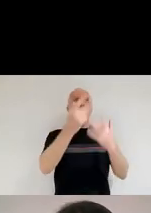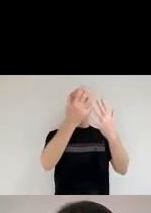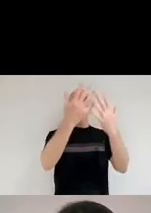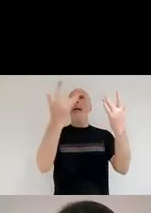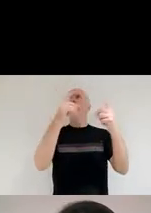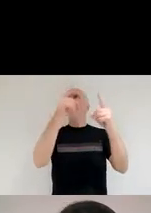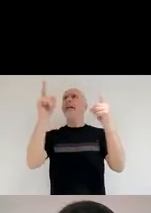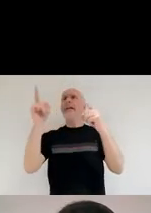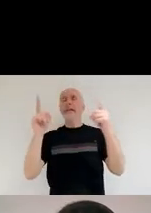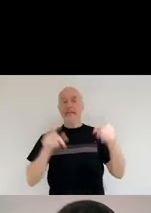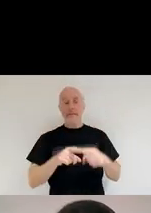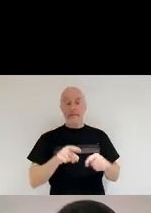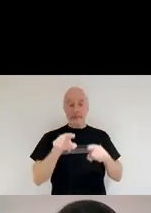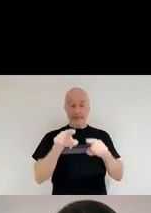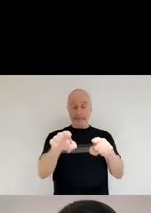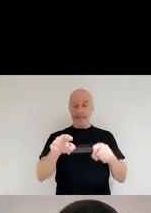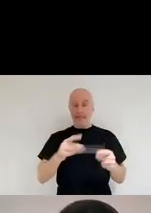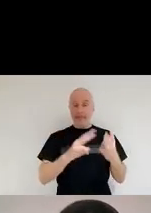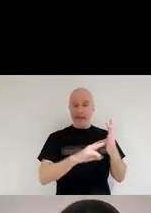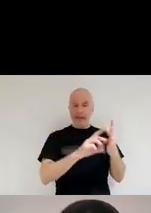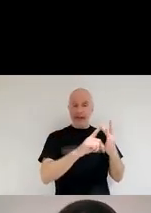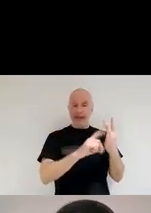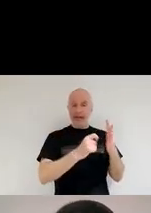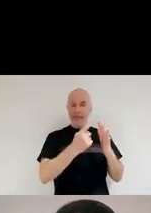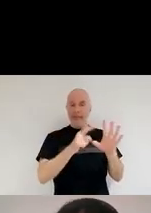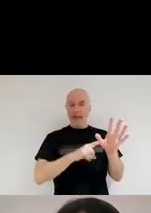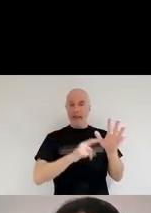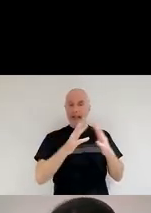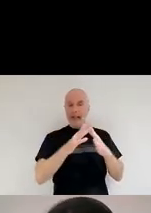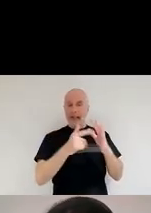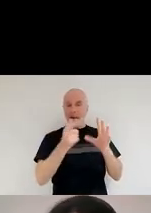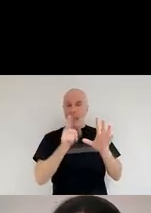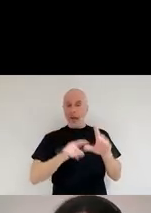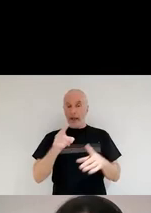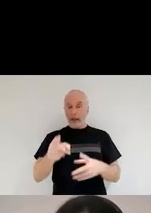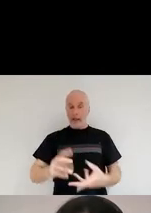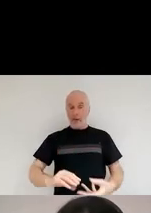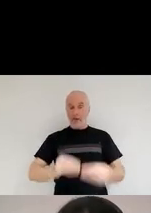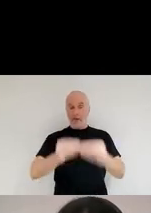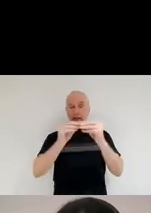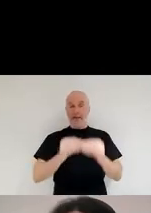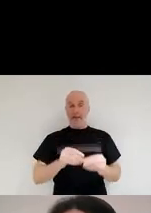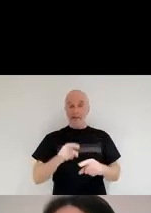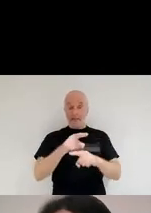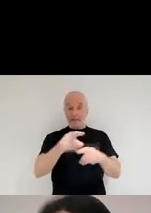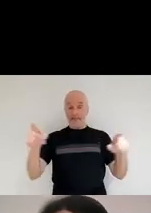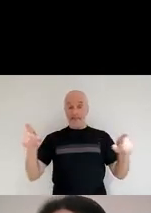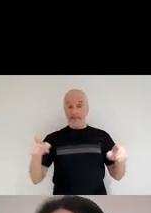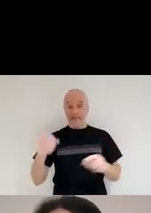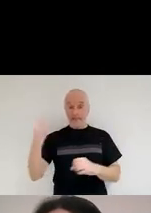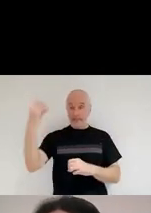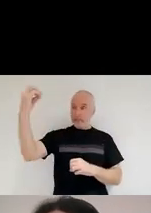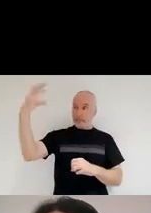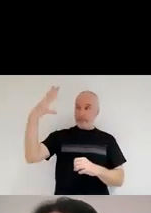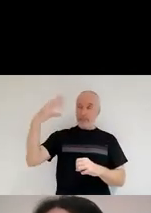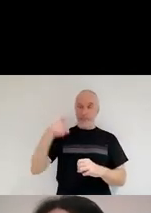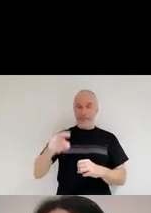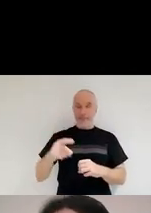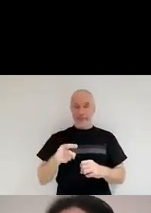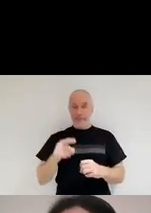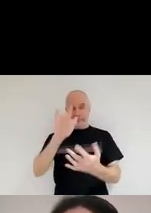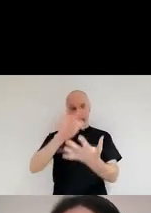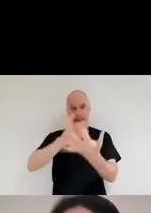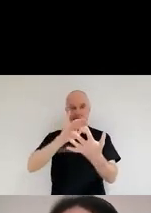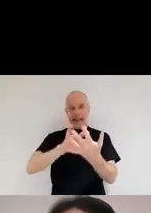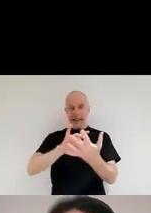of the Milky Way that he came with. You can see the sun is still in the center. It was not in the center of the solar